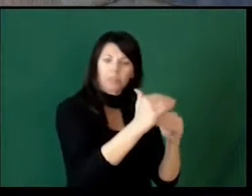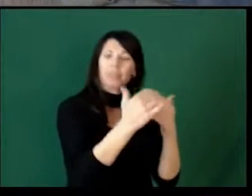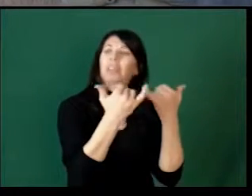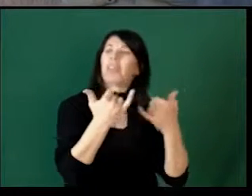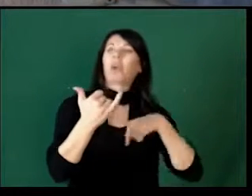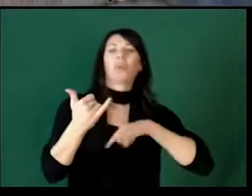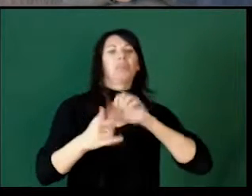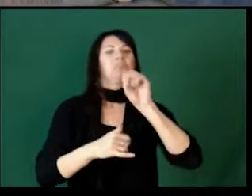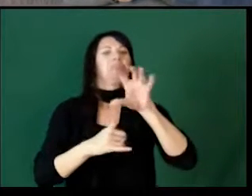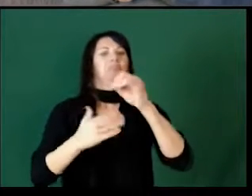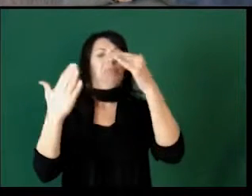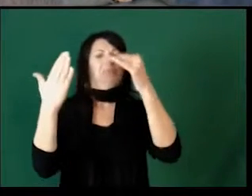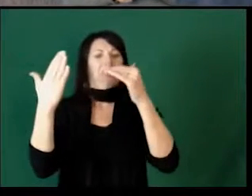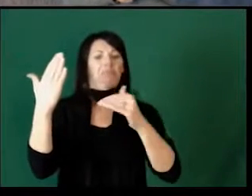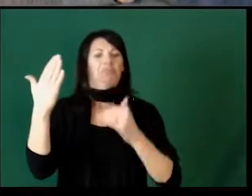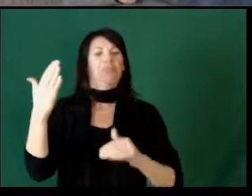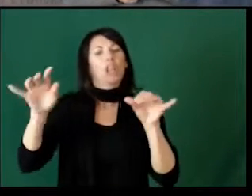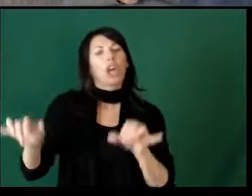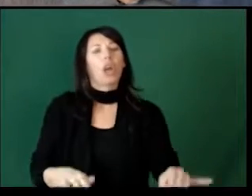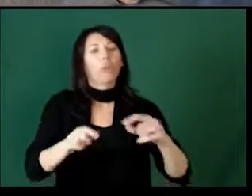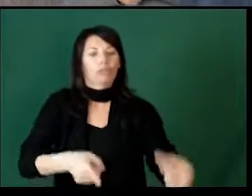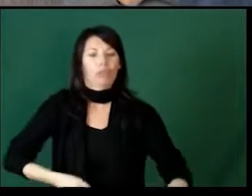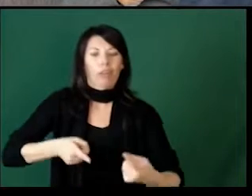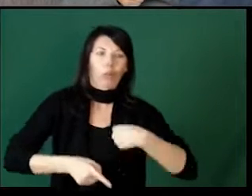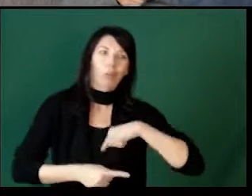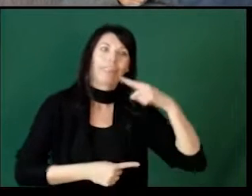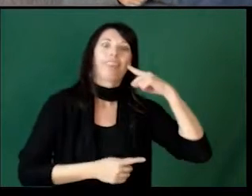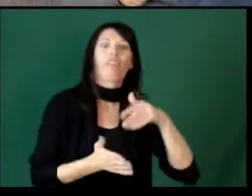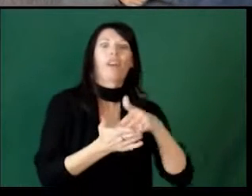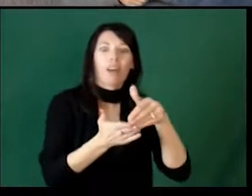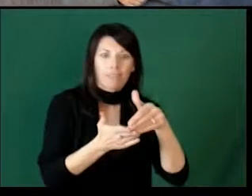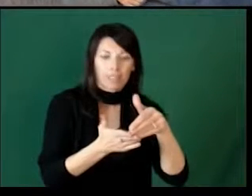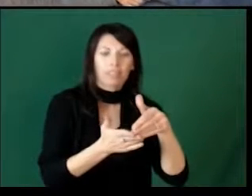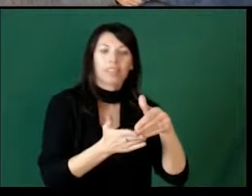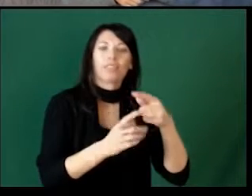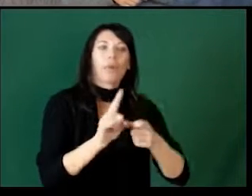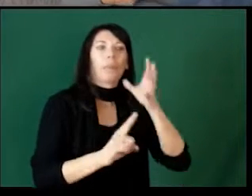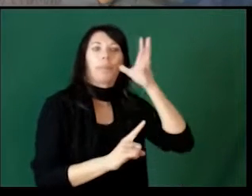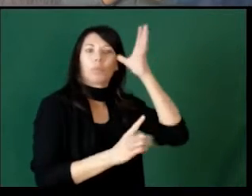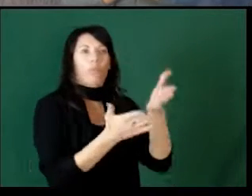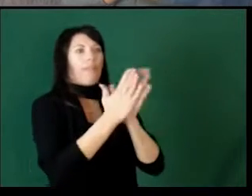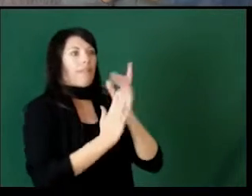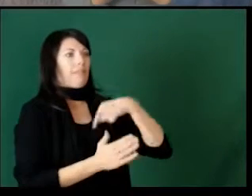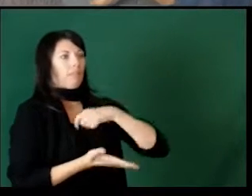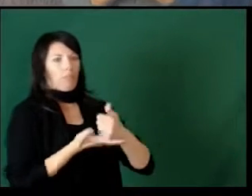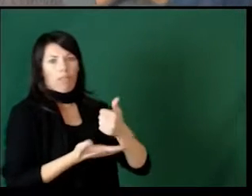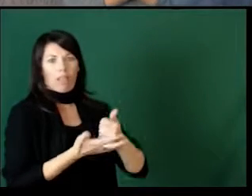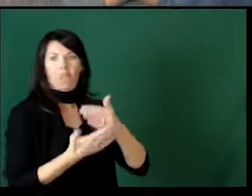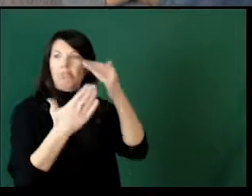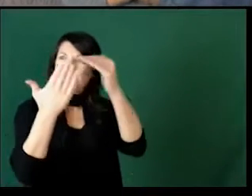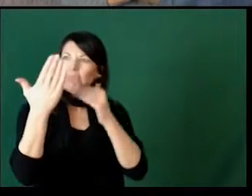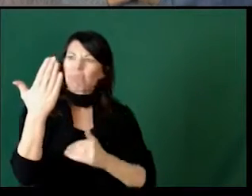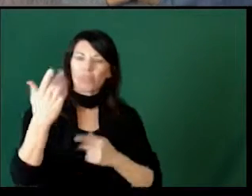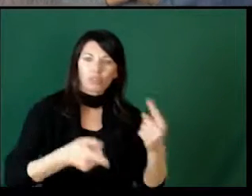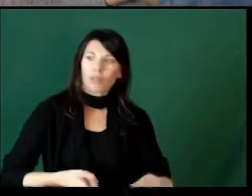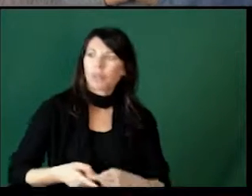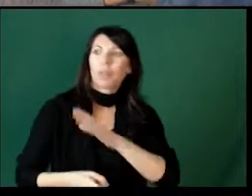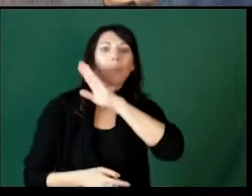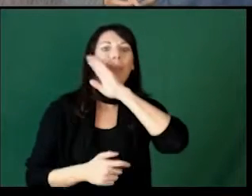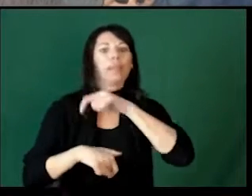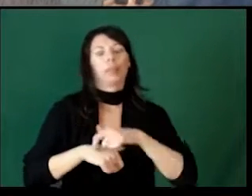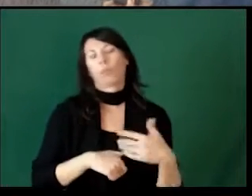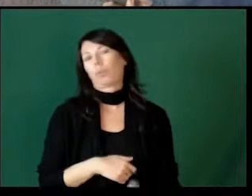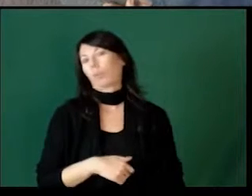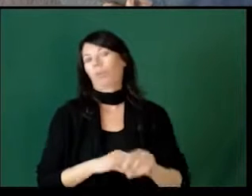and now we kind of have a list of common struggles that we hear often from parents who ask us for help about how to deal with these kinds of things.